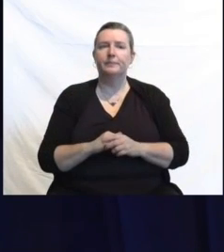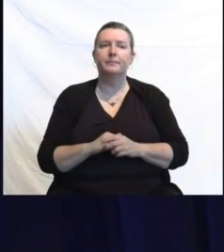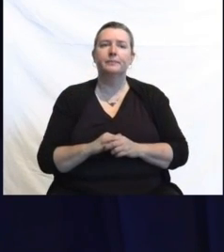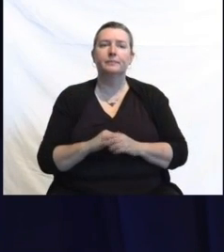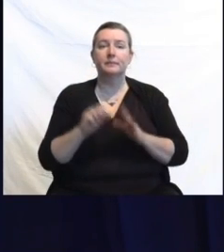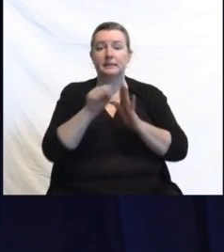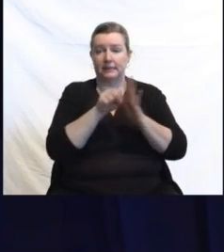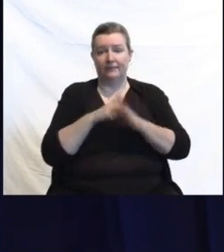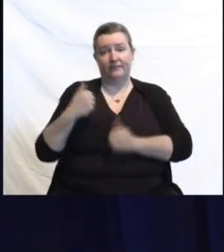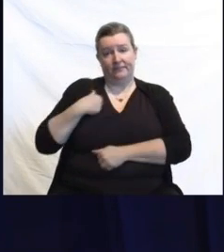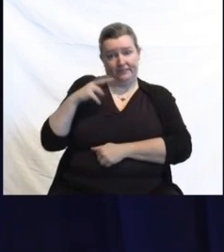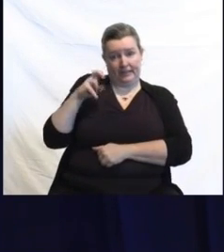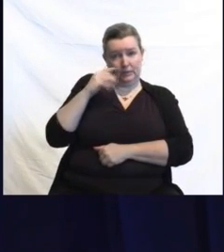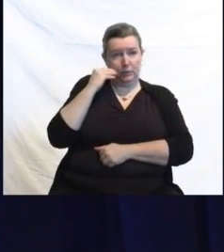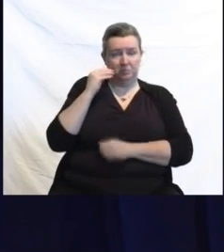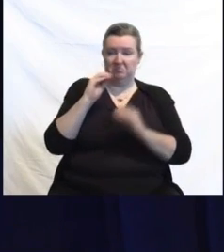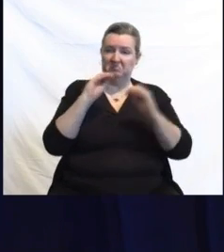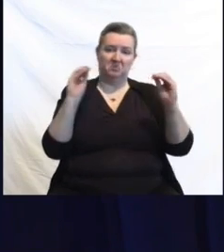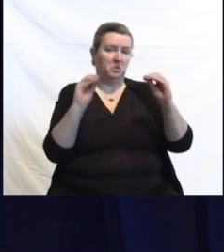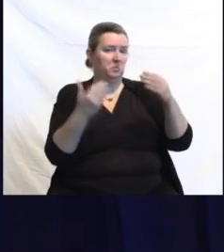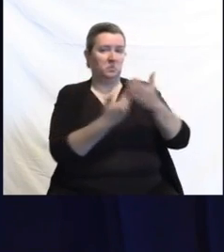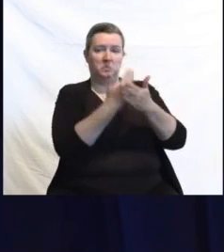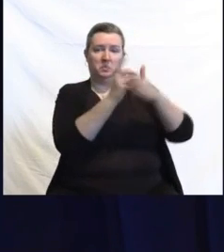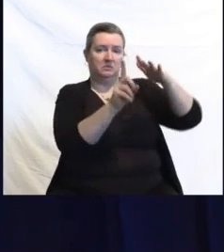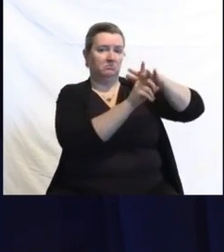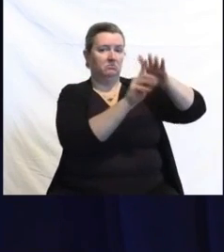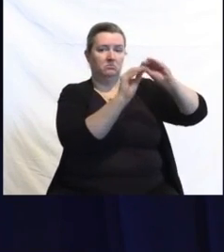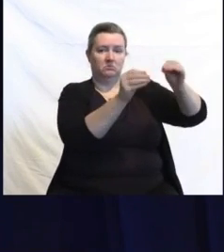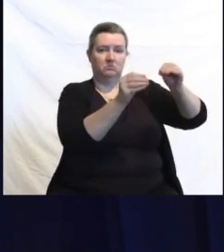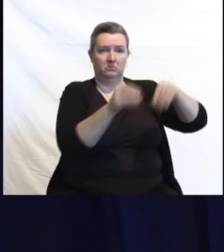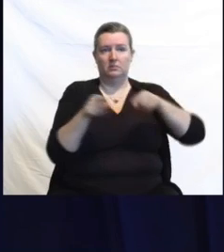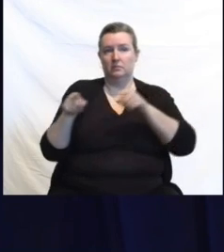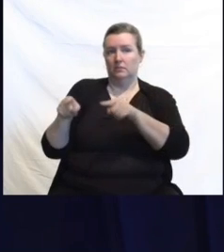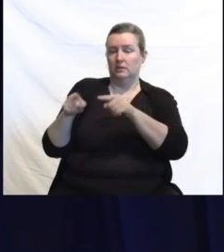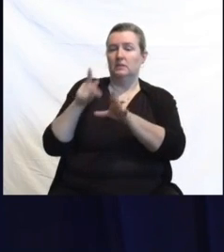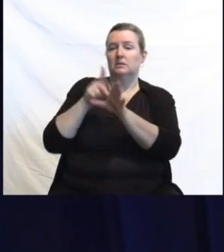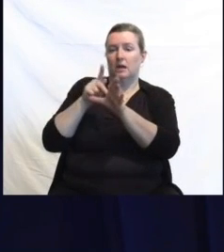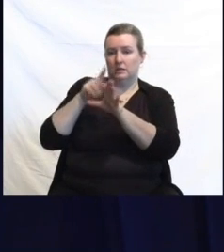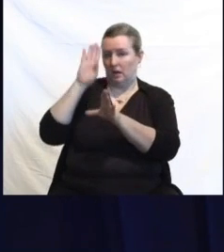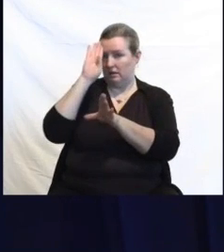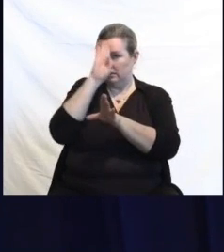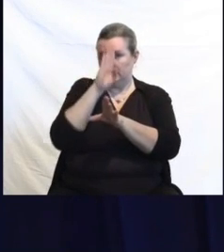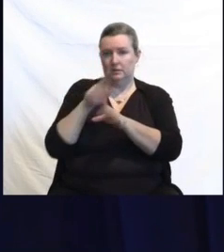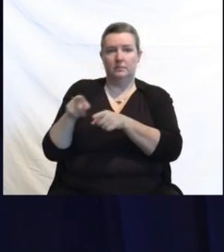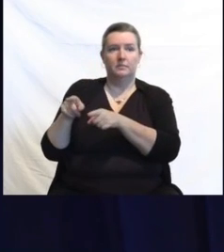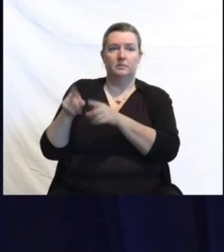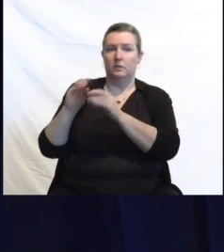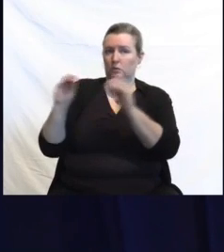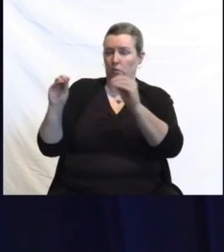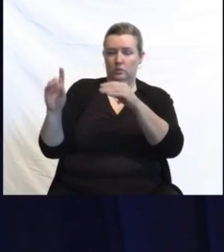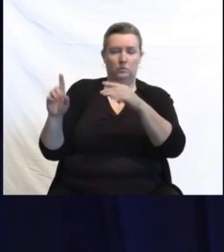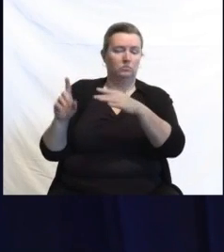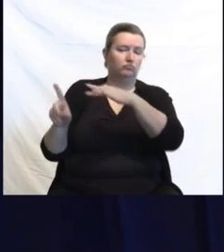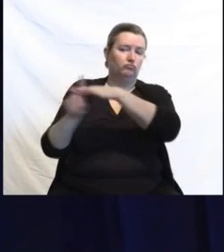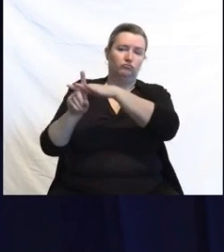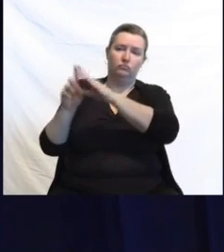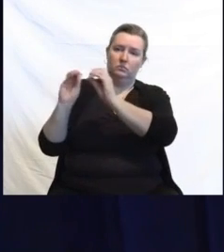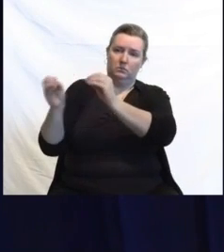cases among our residents and at the psychiatric hospitals, no new cases among patients at the hospitals.